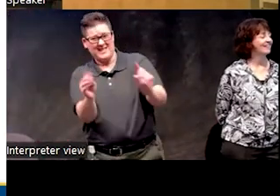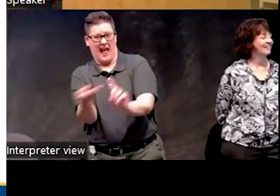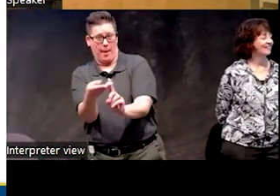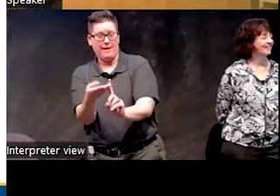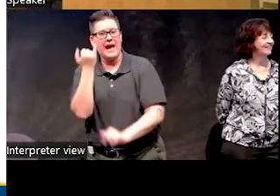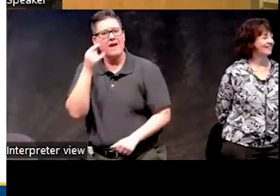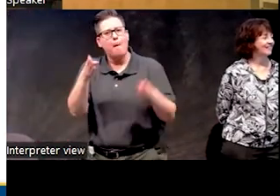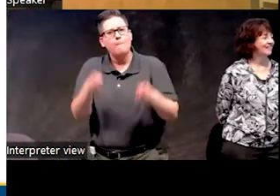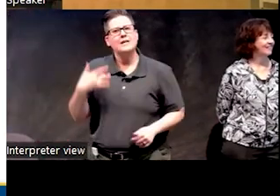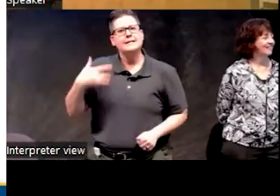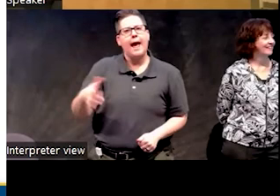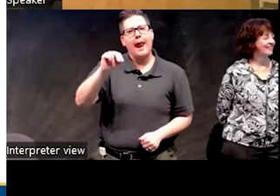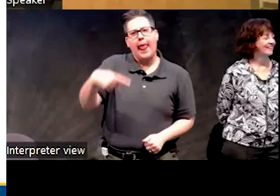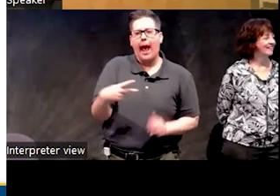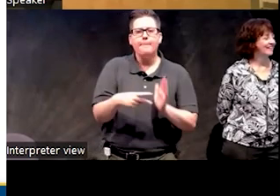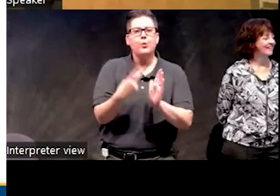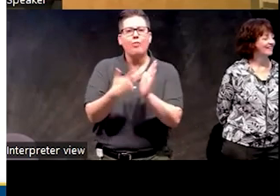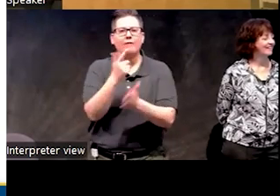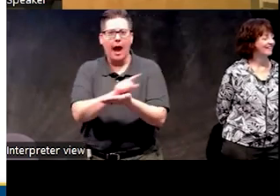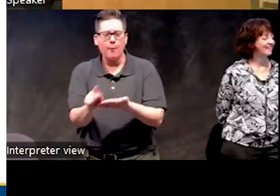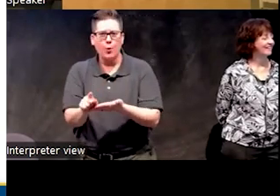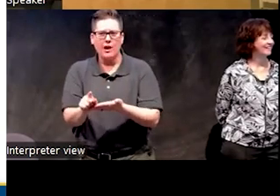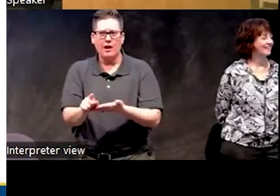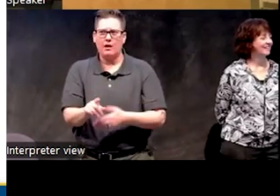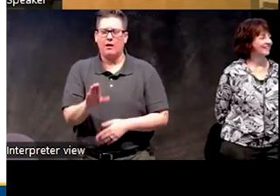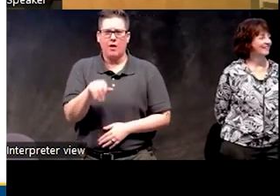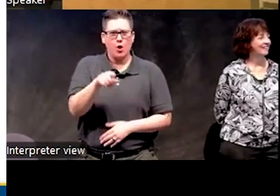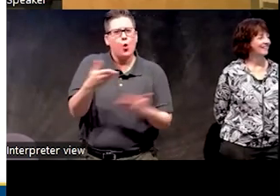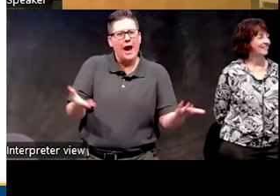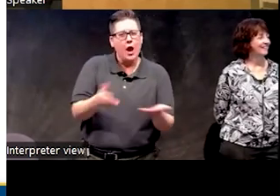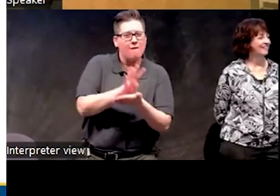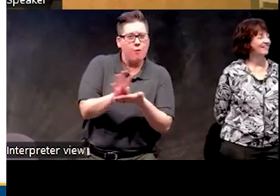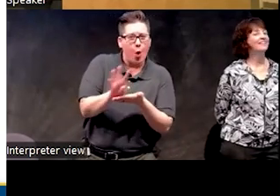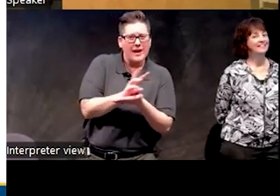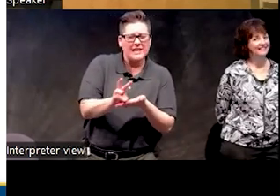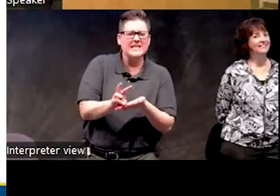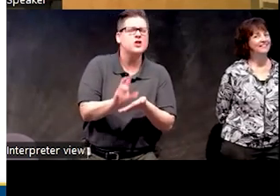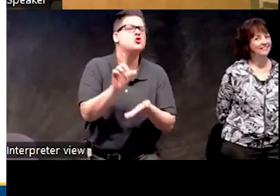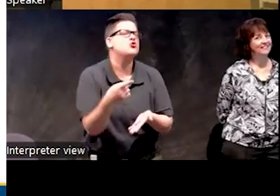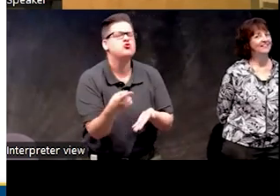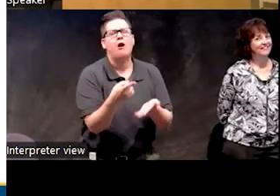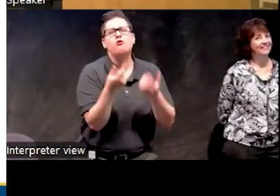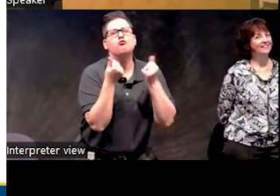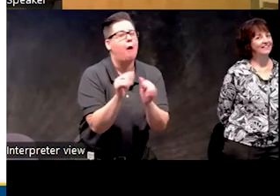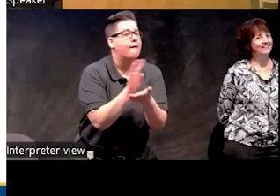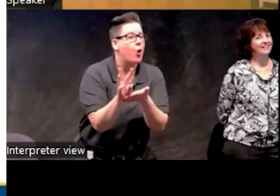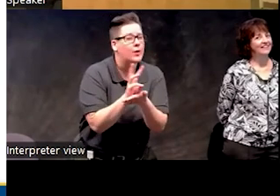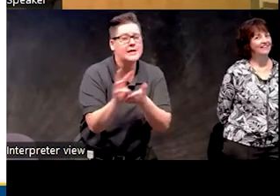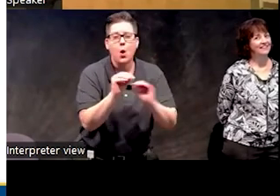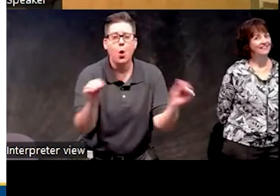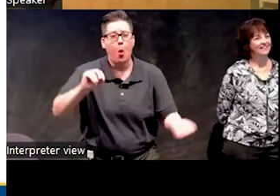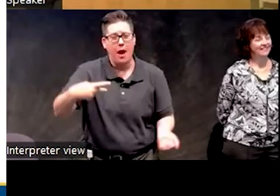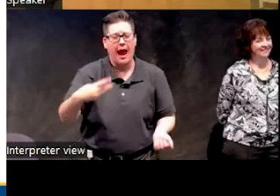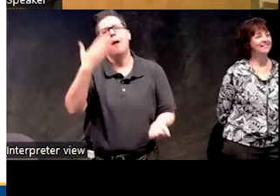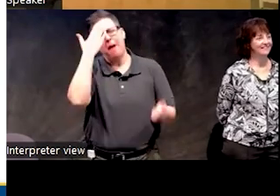week, then the sales pitch is you're real, you're with us for four or six weeks. Can you just give me four or six weeks without the nap? I know you can,